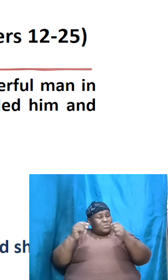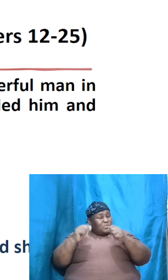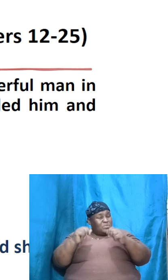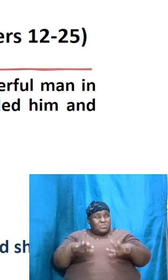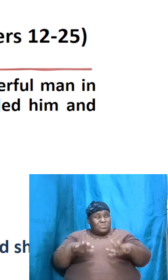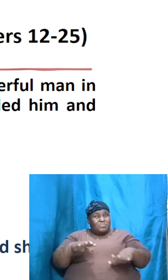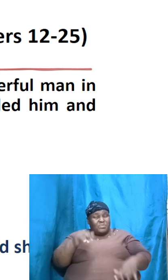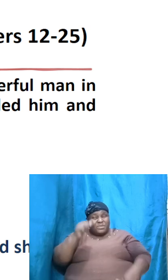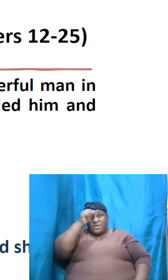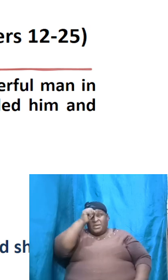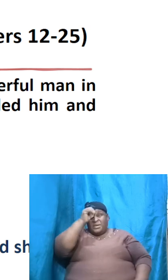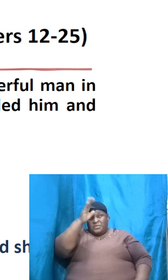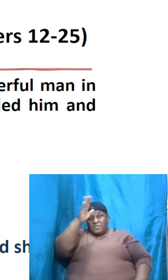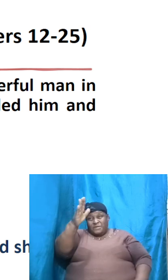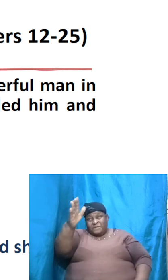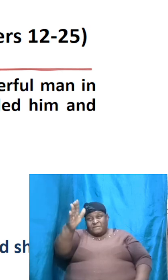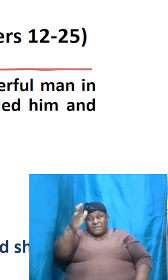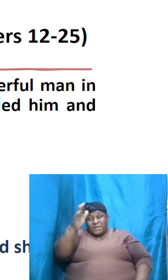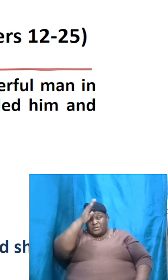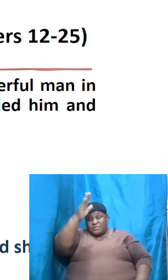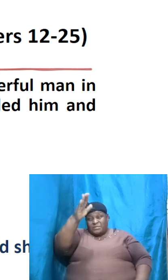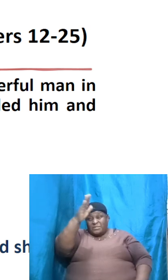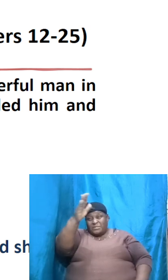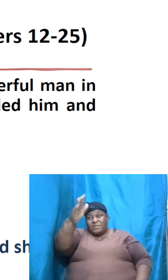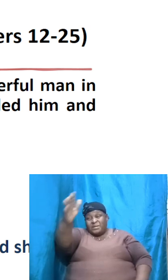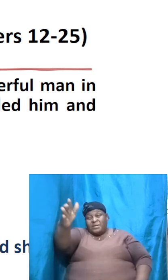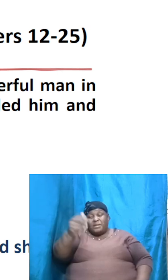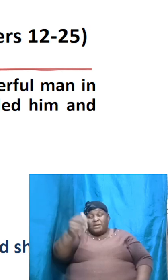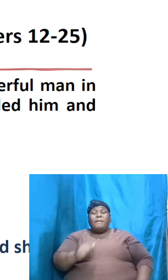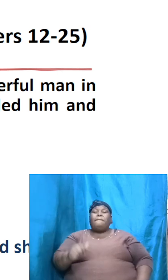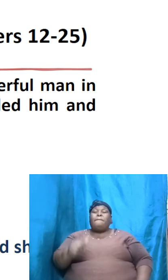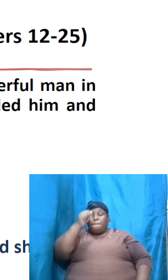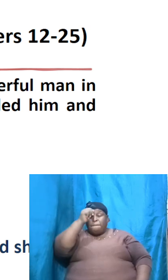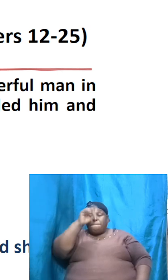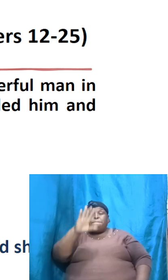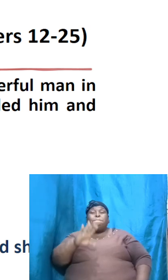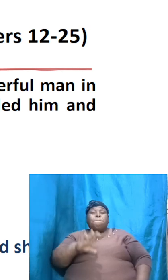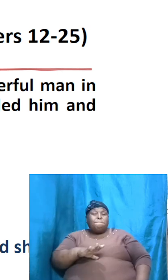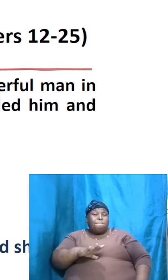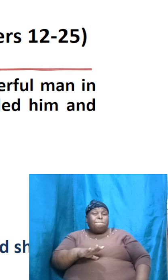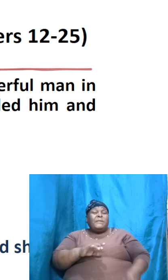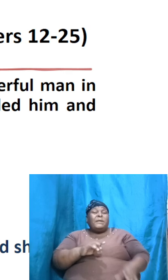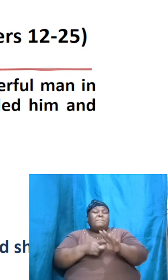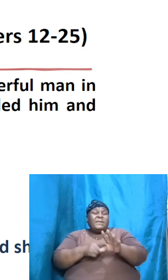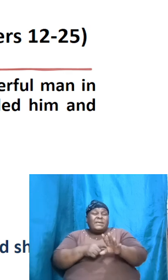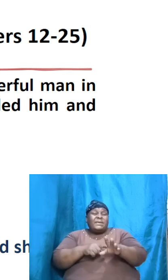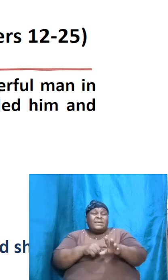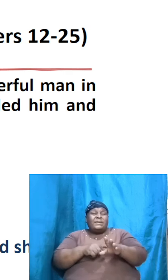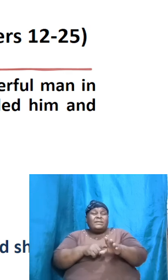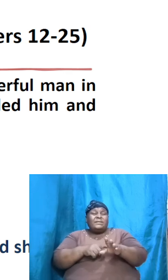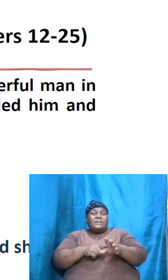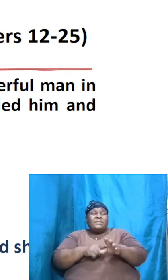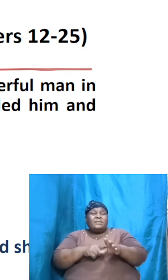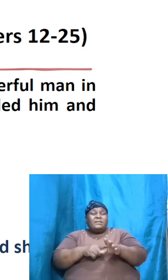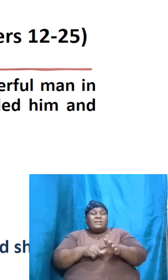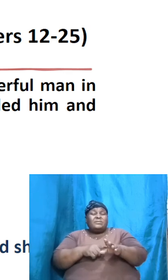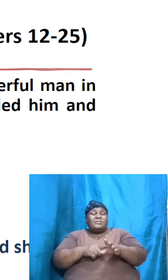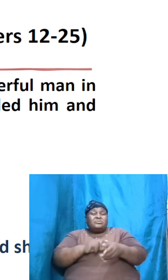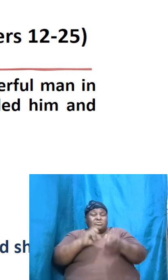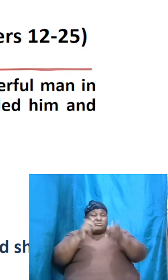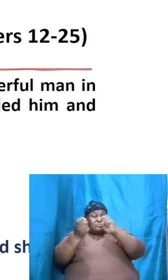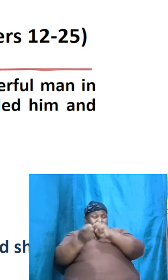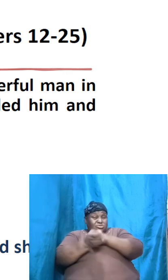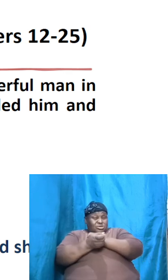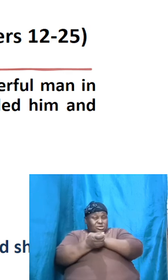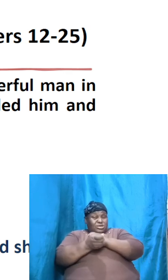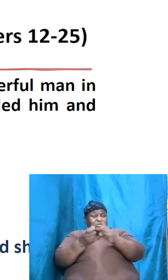his great-grandfather, because even at that time, men had still started to drift away from God again. One of the things that we said is that,